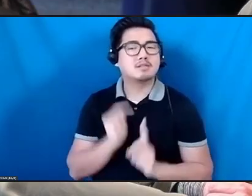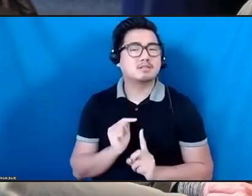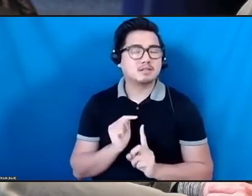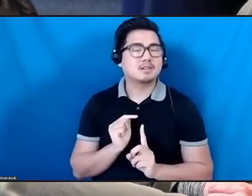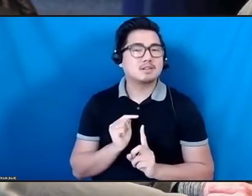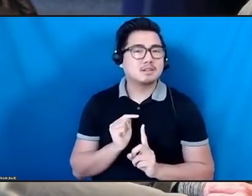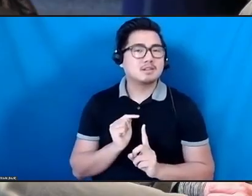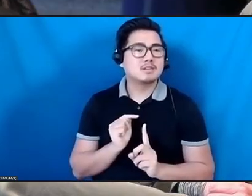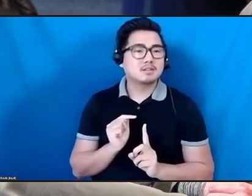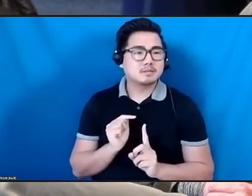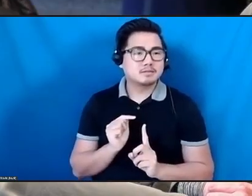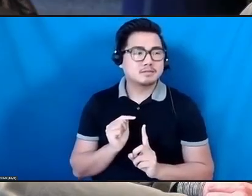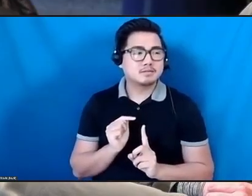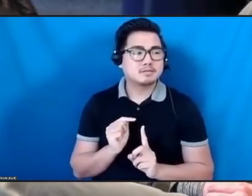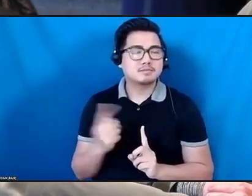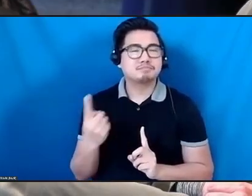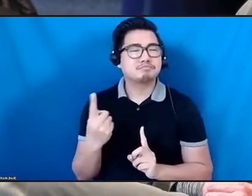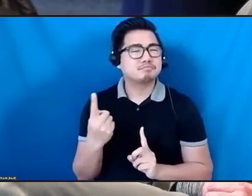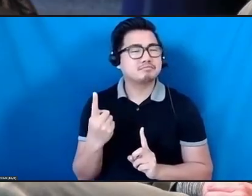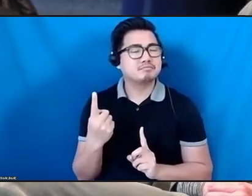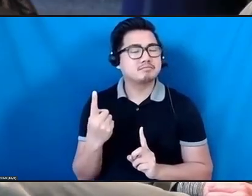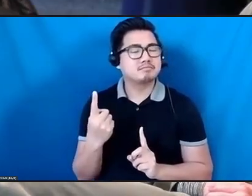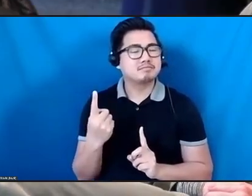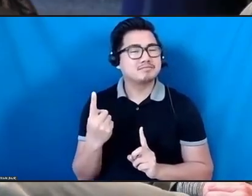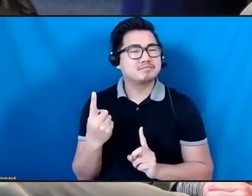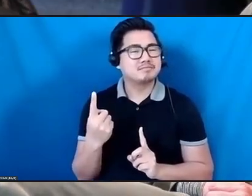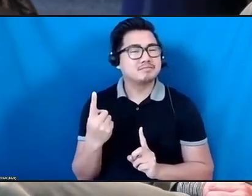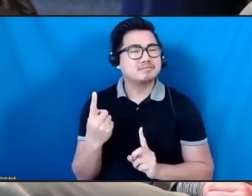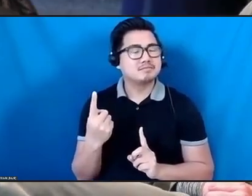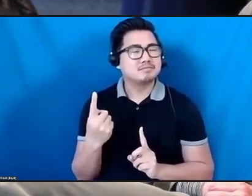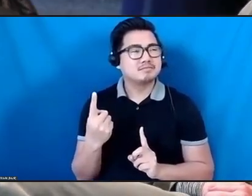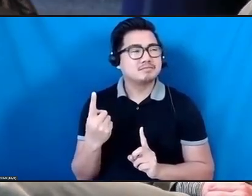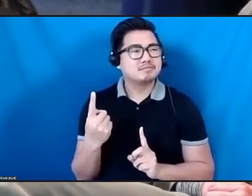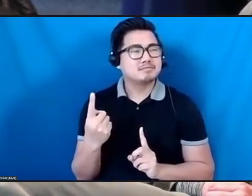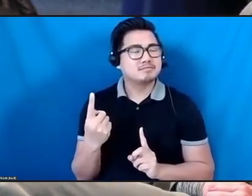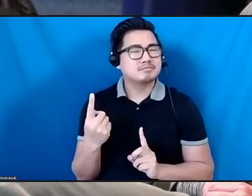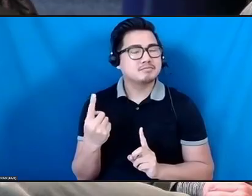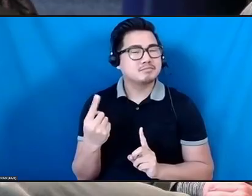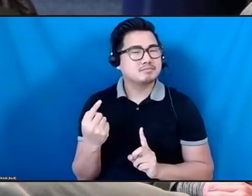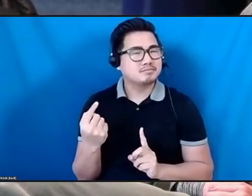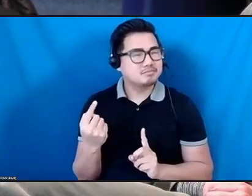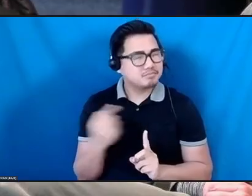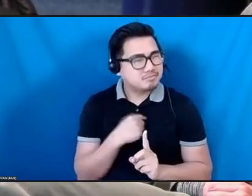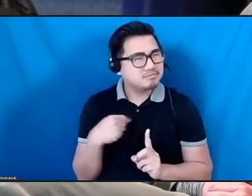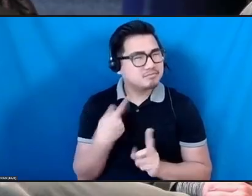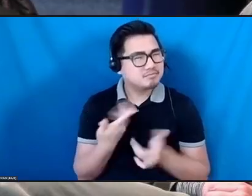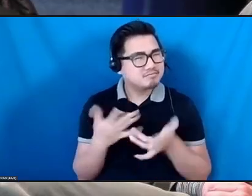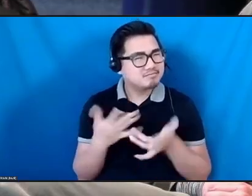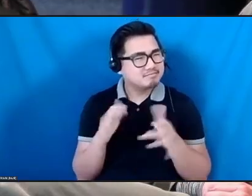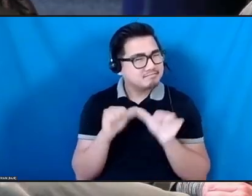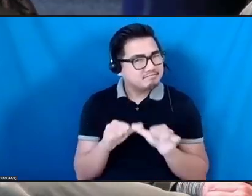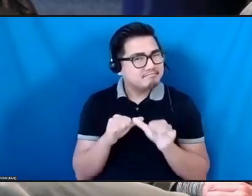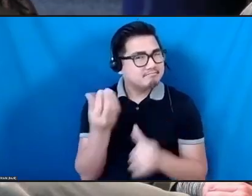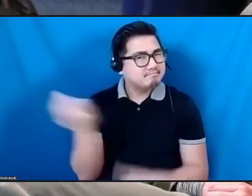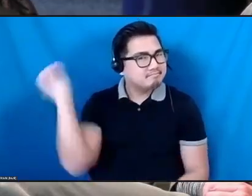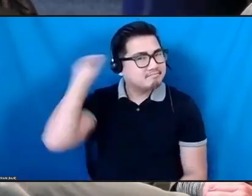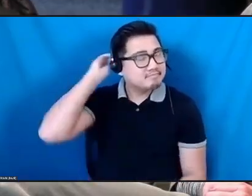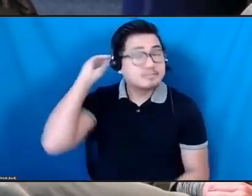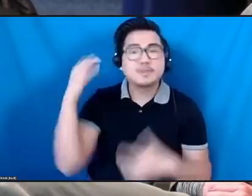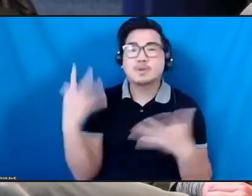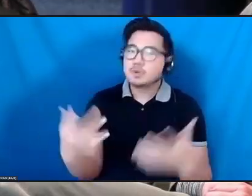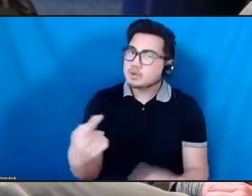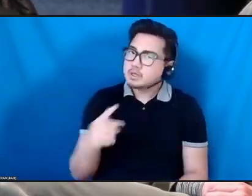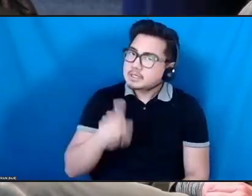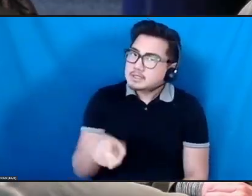and held on to was the necessity for ongoing really deep and very candid conversation with the artists